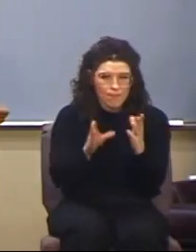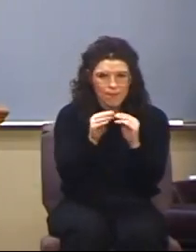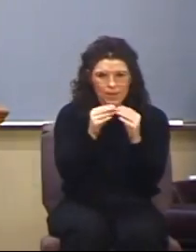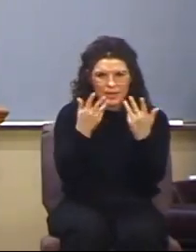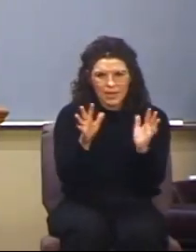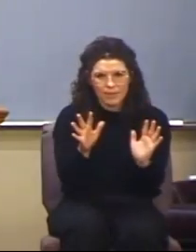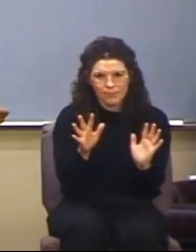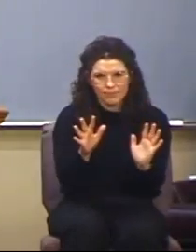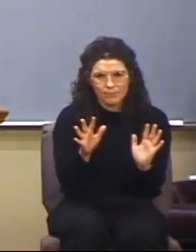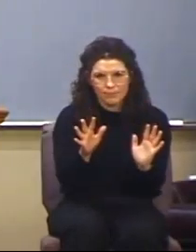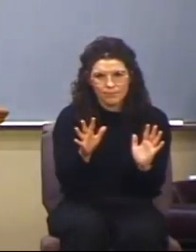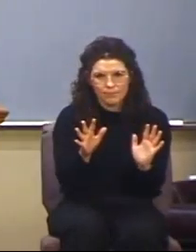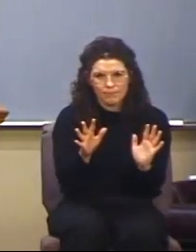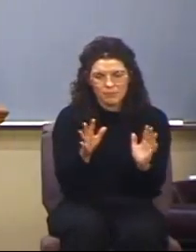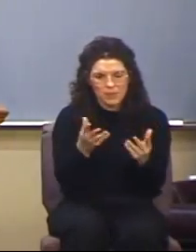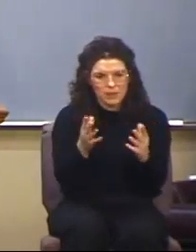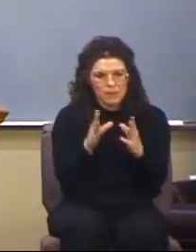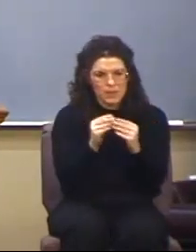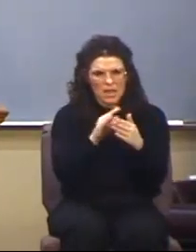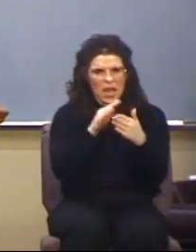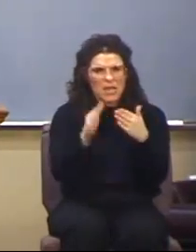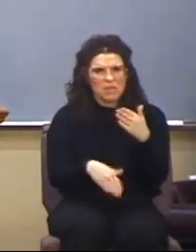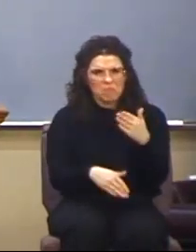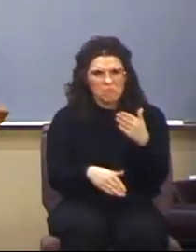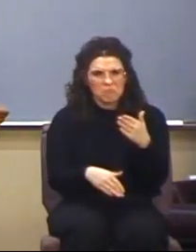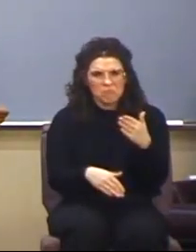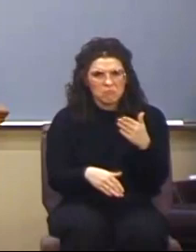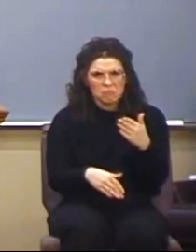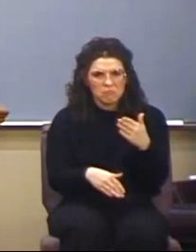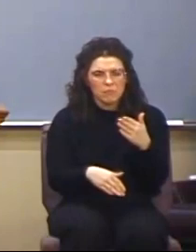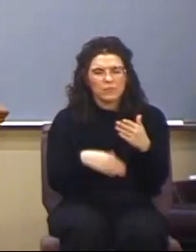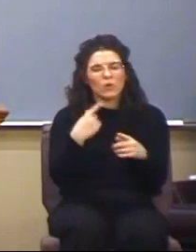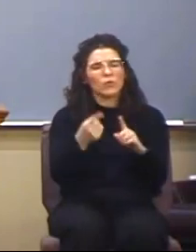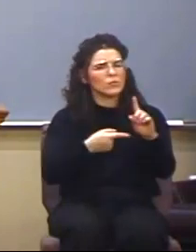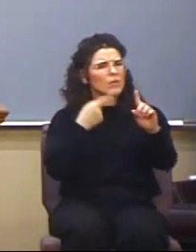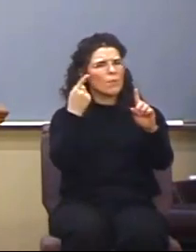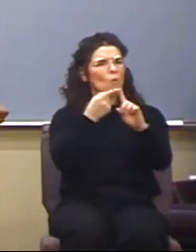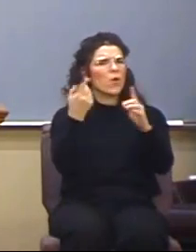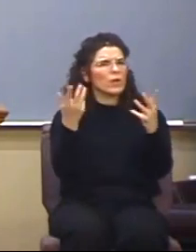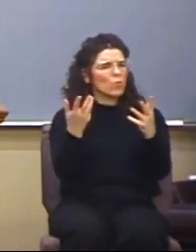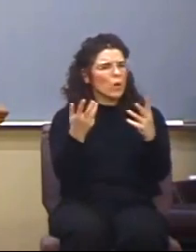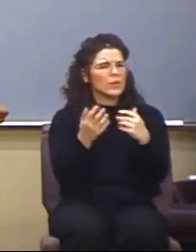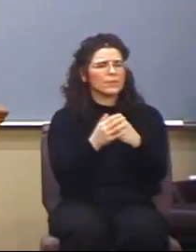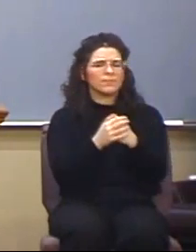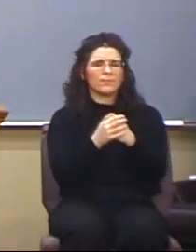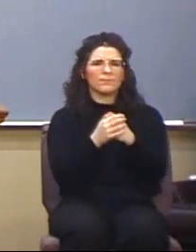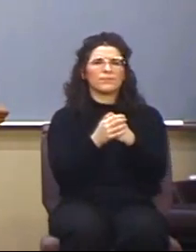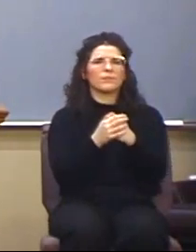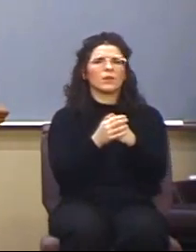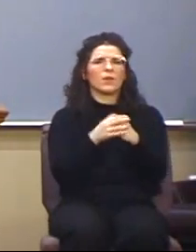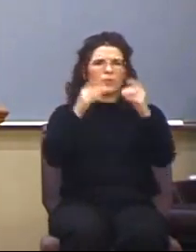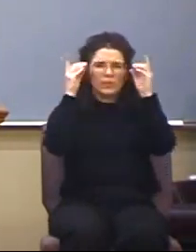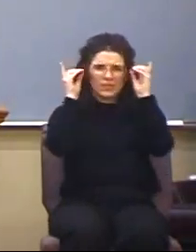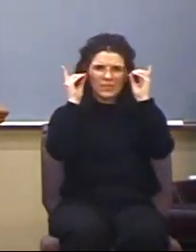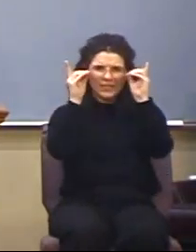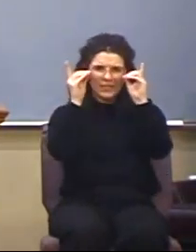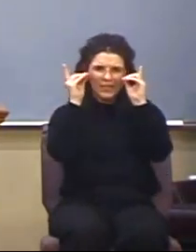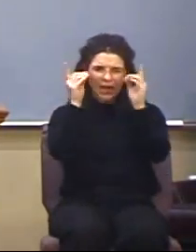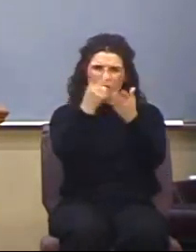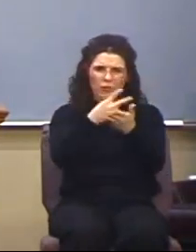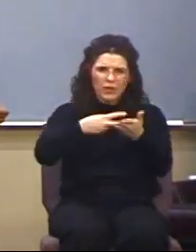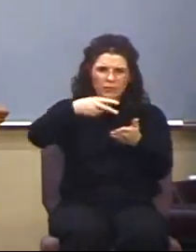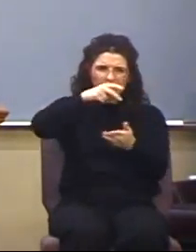The point is this, there is this doctrine regarding resurrection, specifically